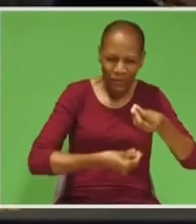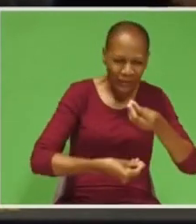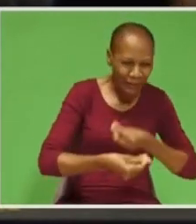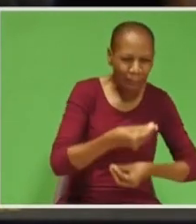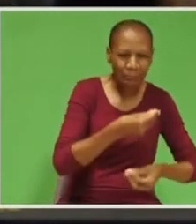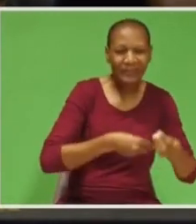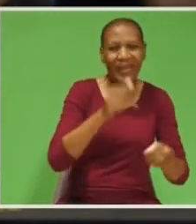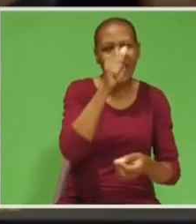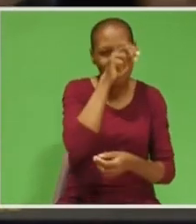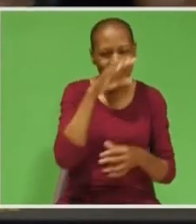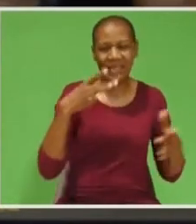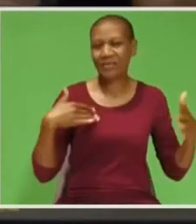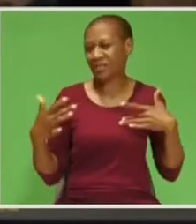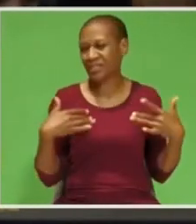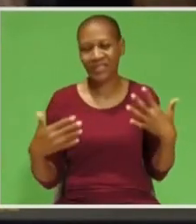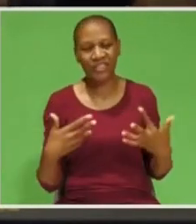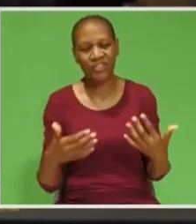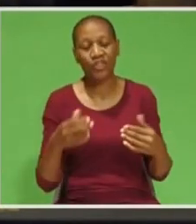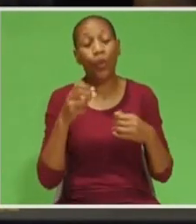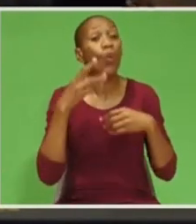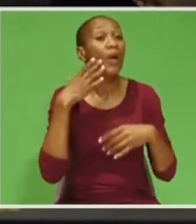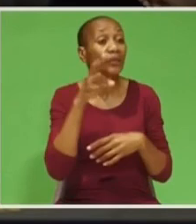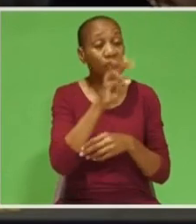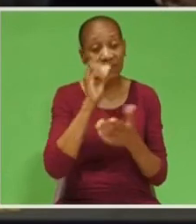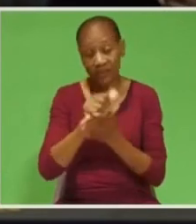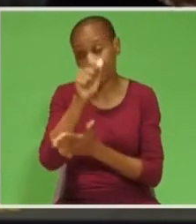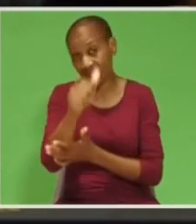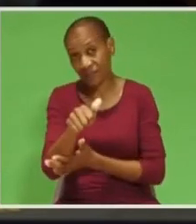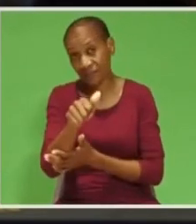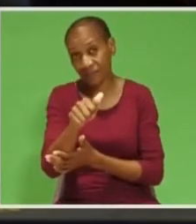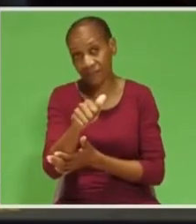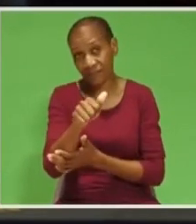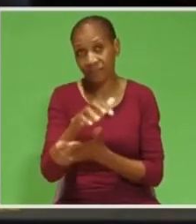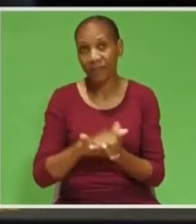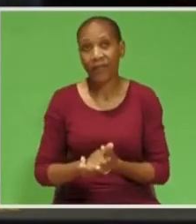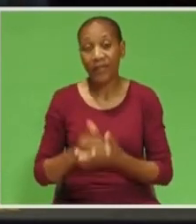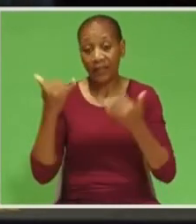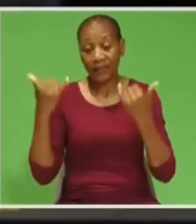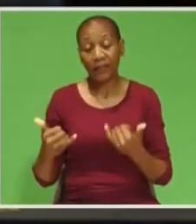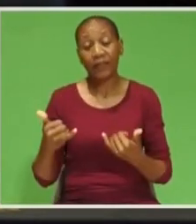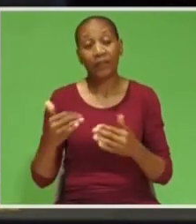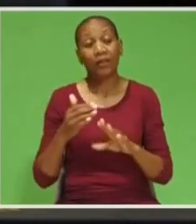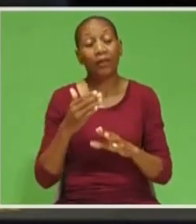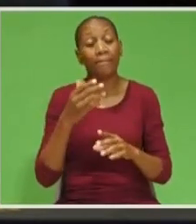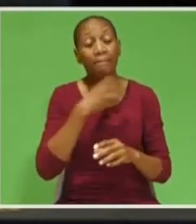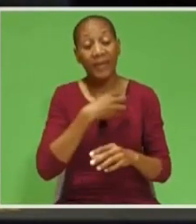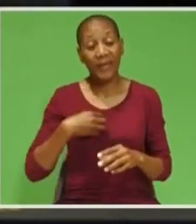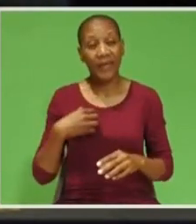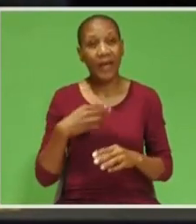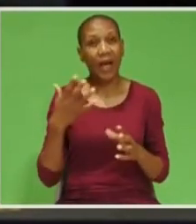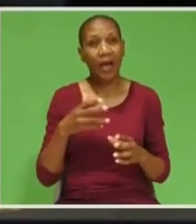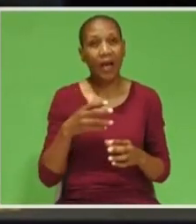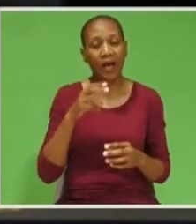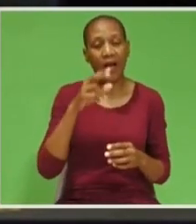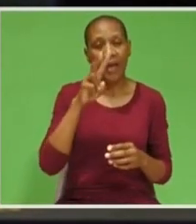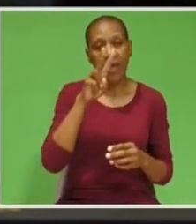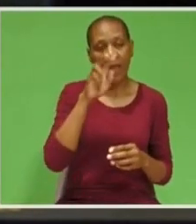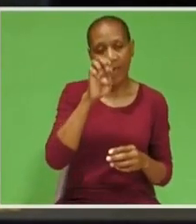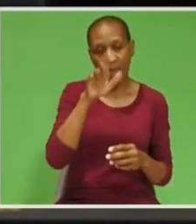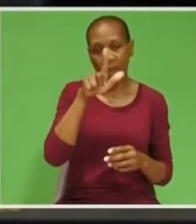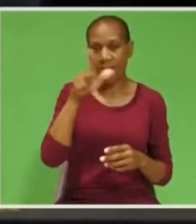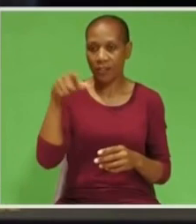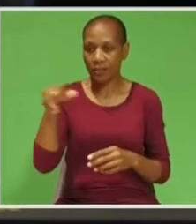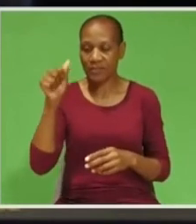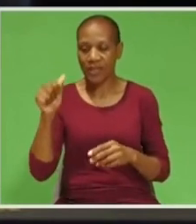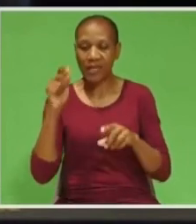corrupt ANC administration in 2016, the late executive mayor, Elza van Lingen, together